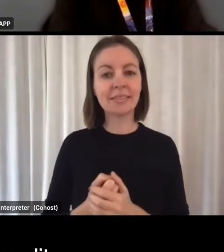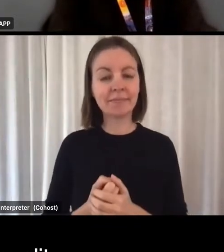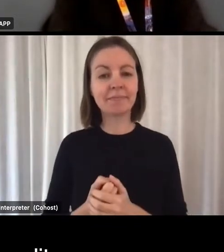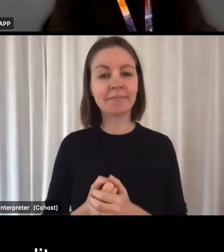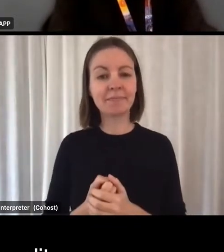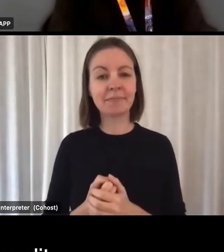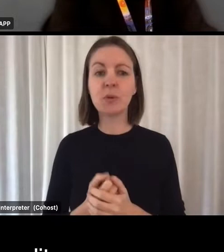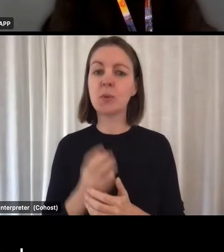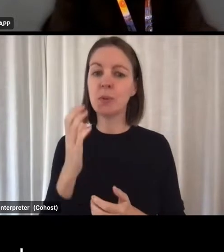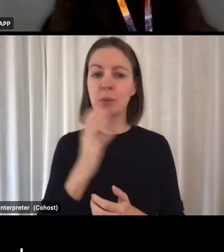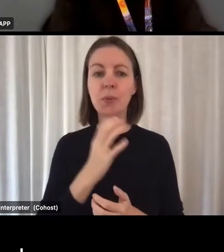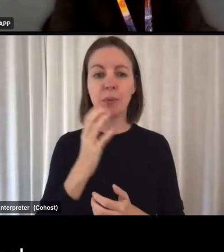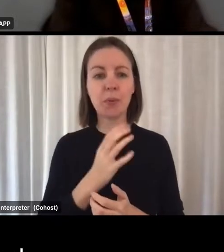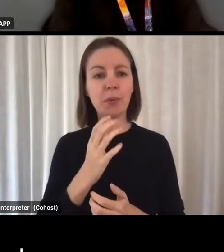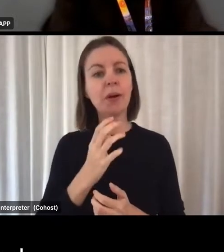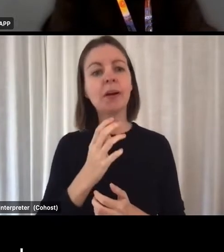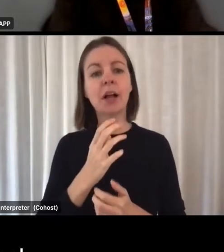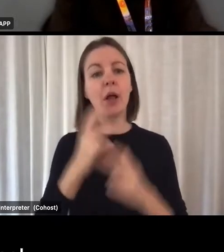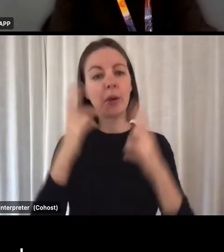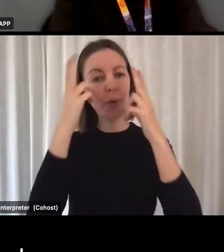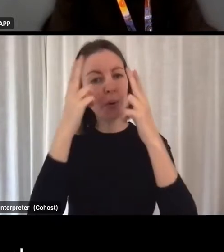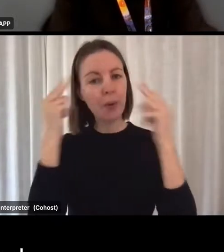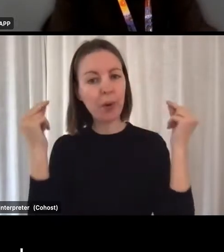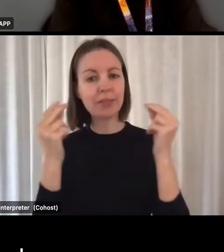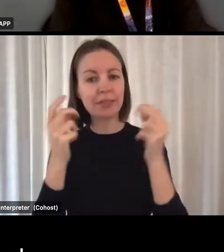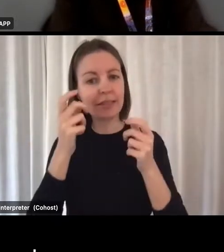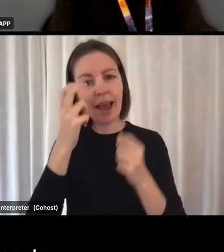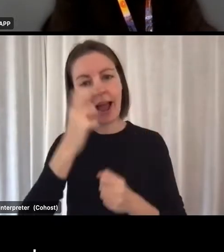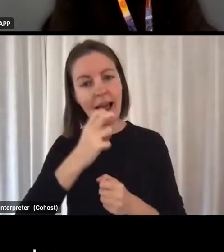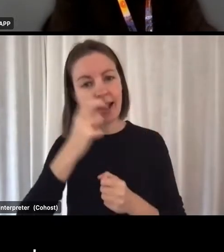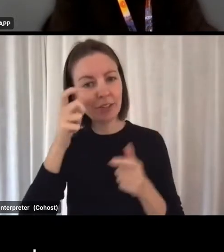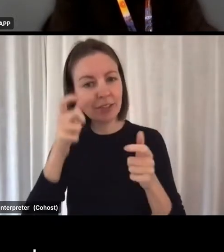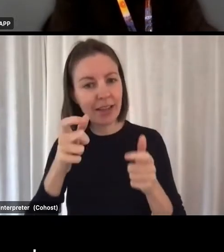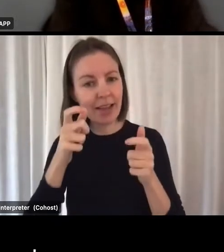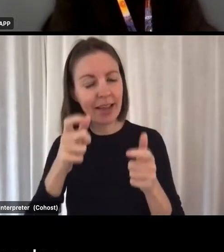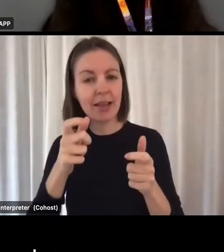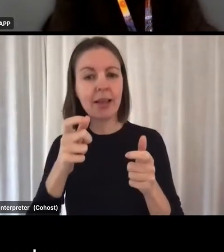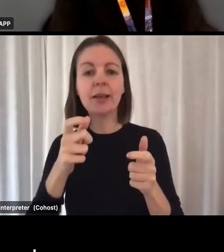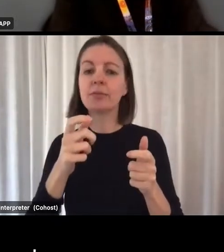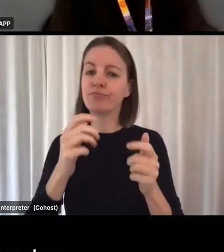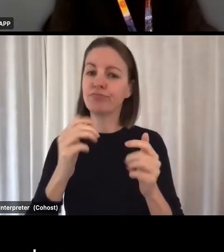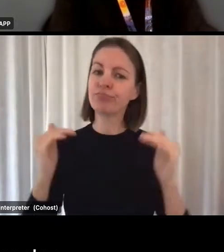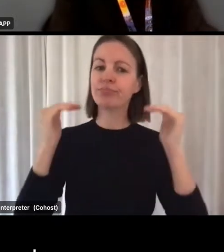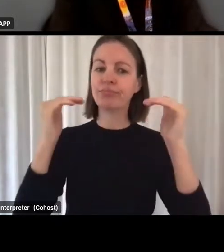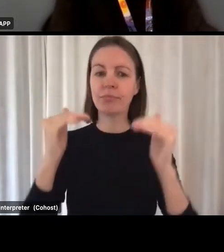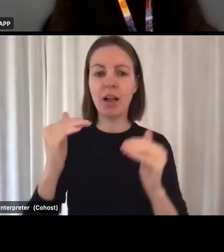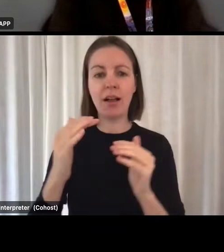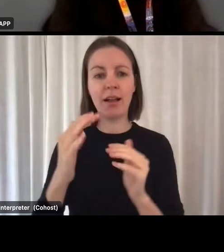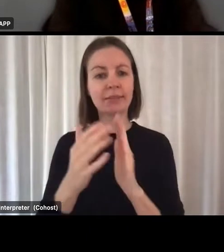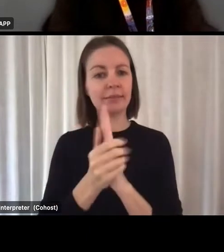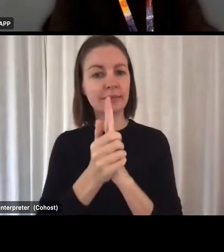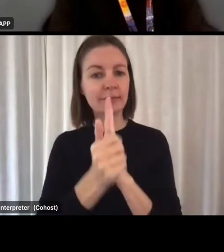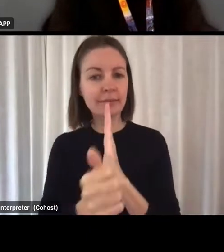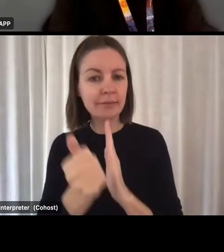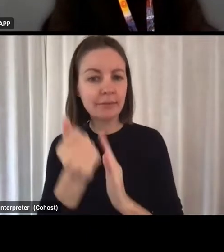in the provision of high quality aged care services regarding the clinical skills and the leadership they bring to the sector.